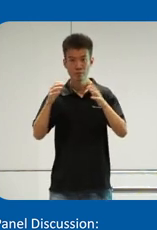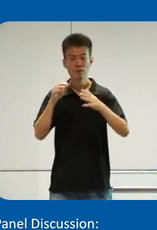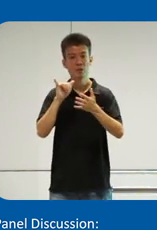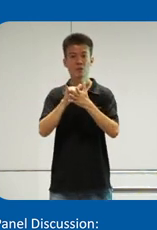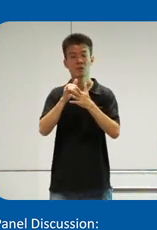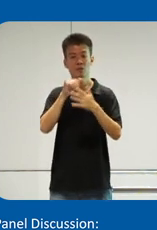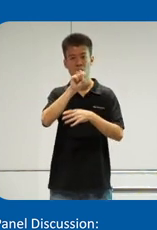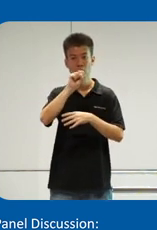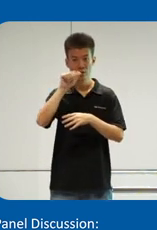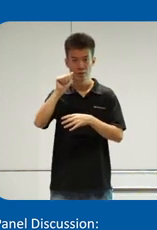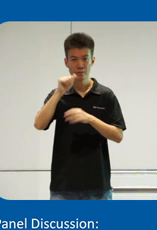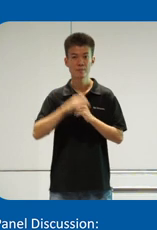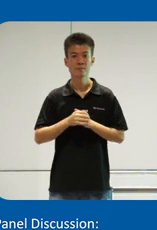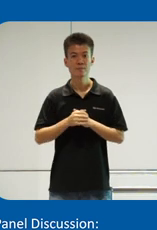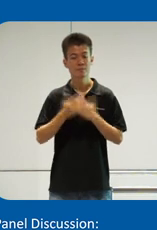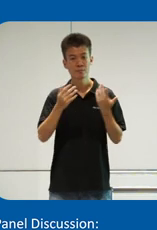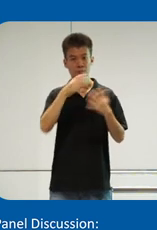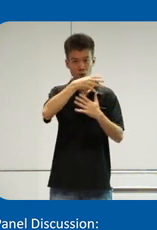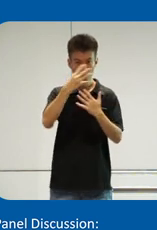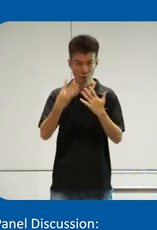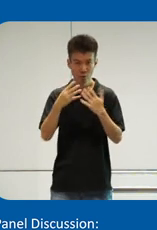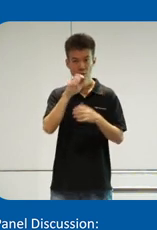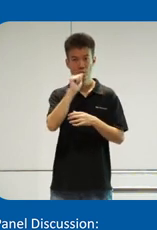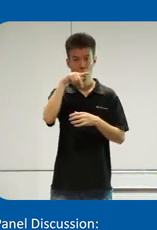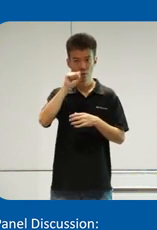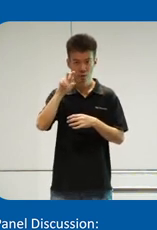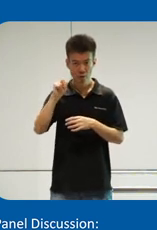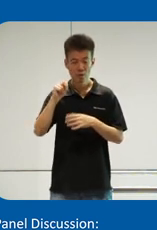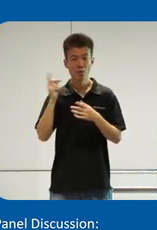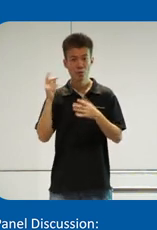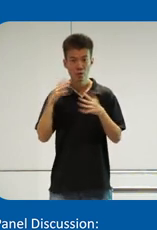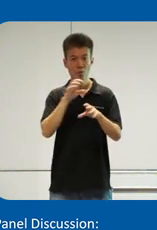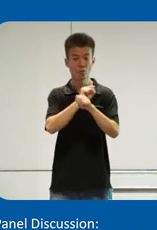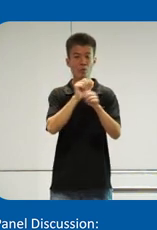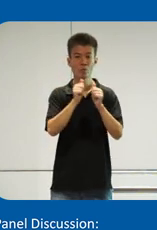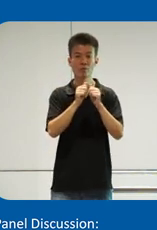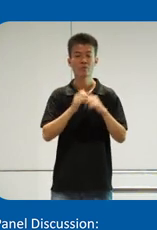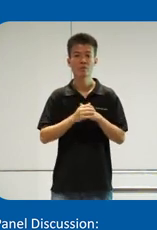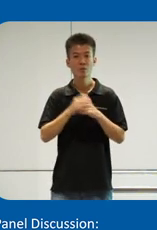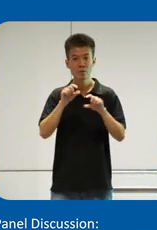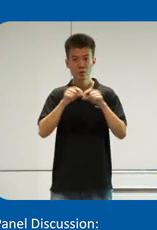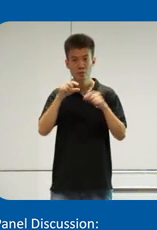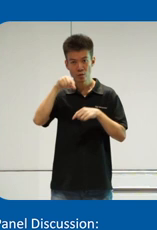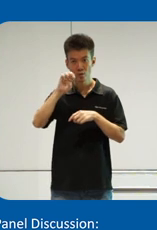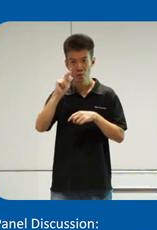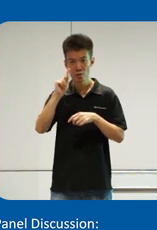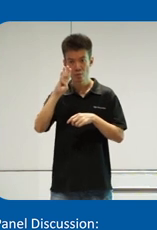the SSAs, Rainbow, APSN. In fact, we have worked with Quackbin,